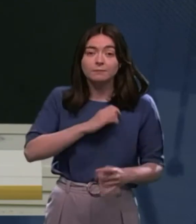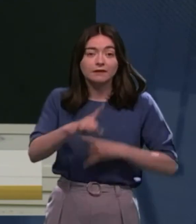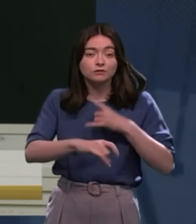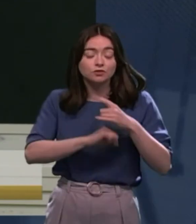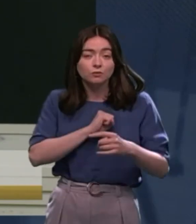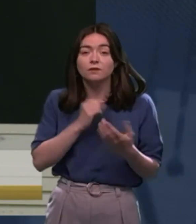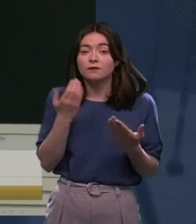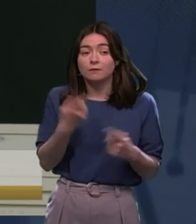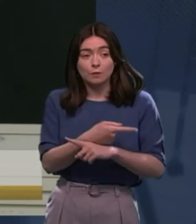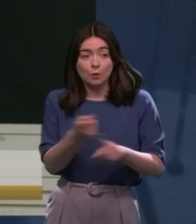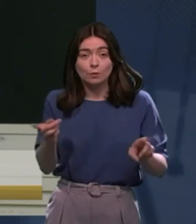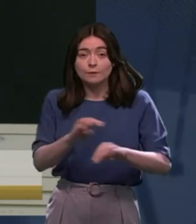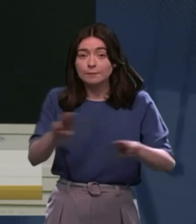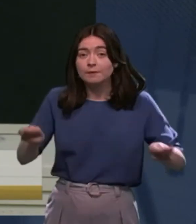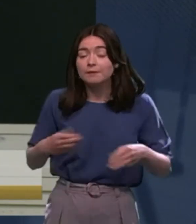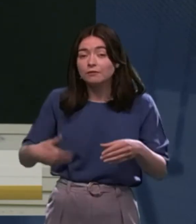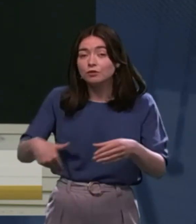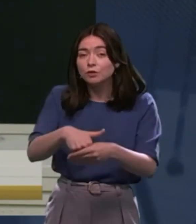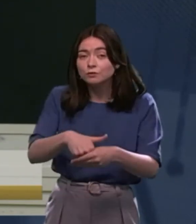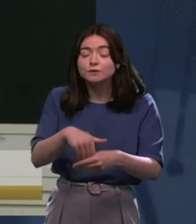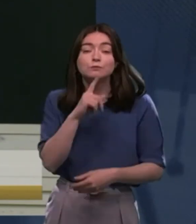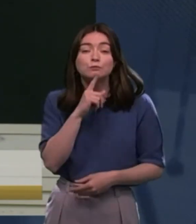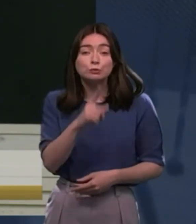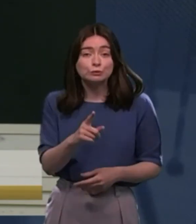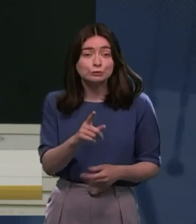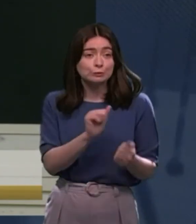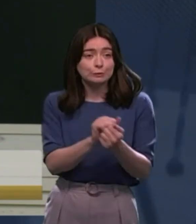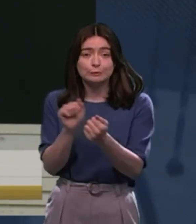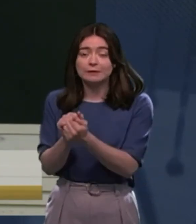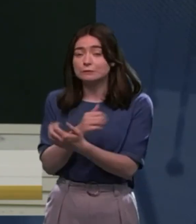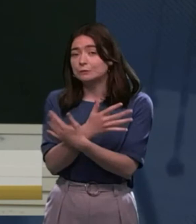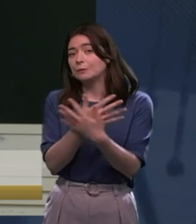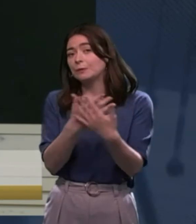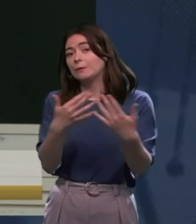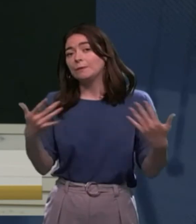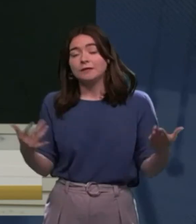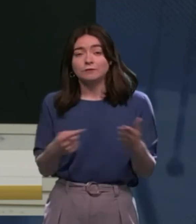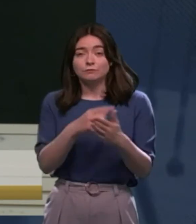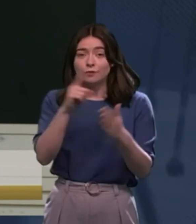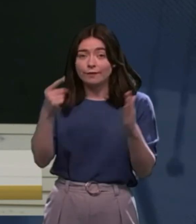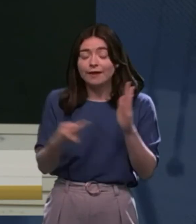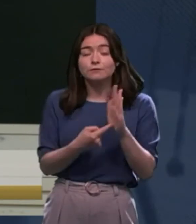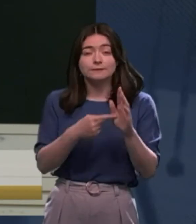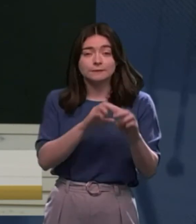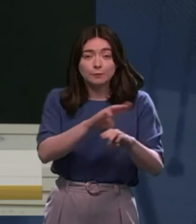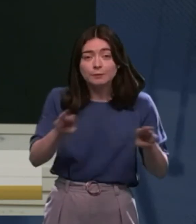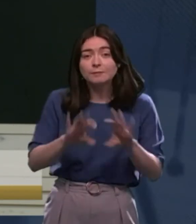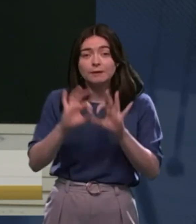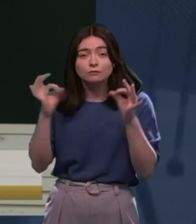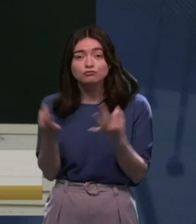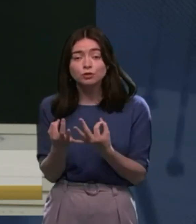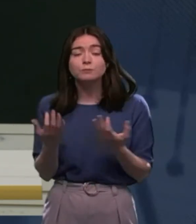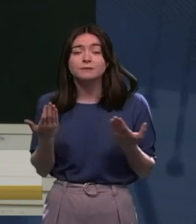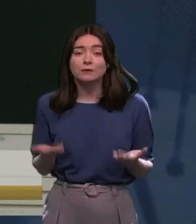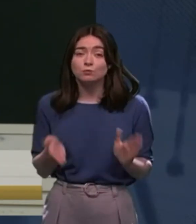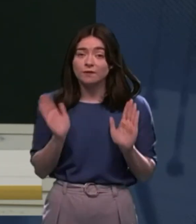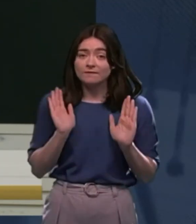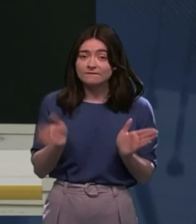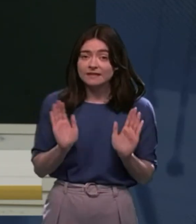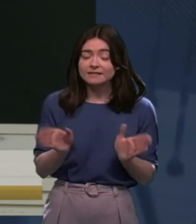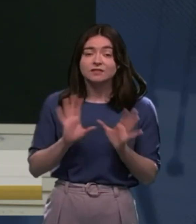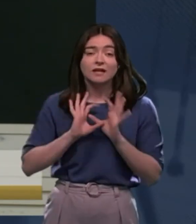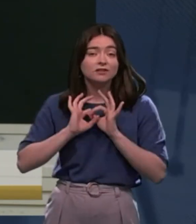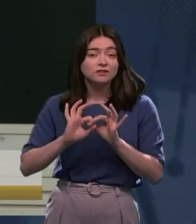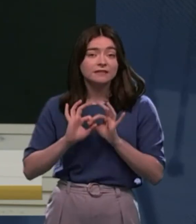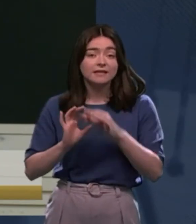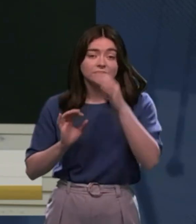that those people are included. But we've seen hundreds and hundreds of groups and thousands of people, and we've had our engagement got